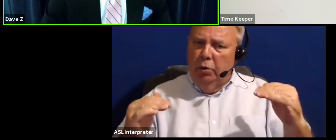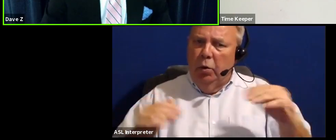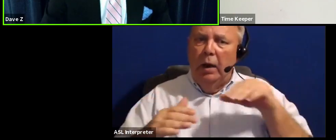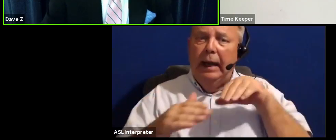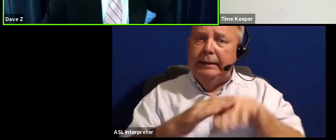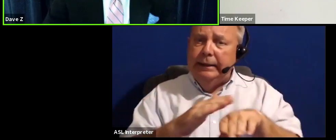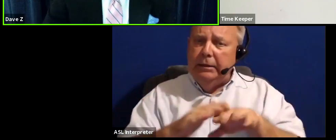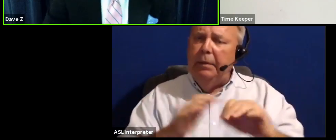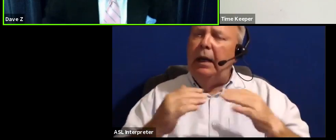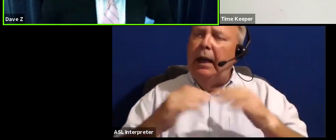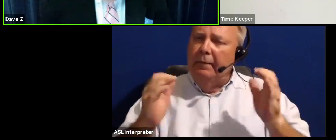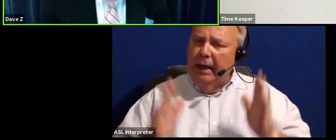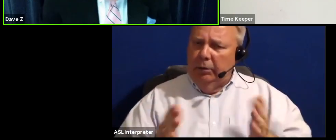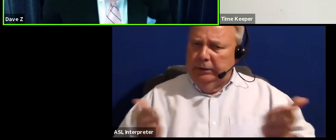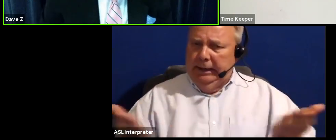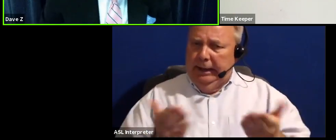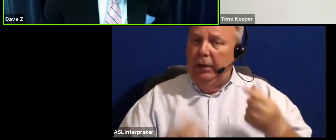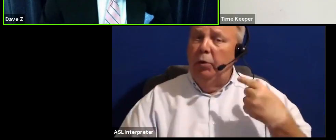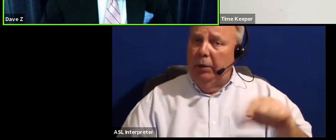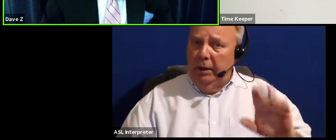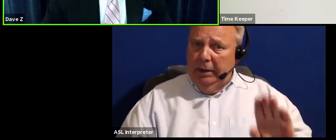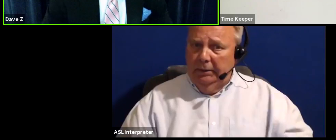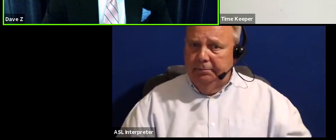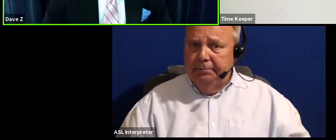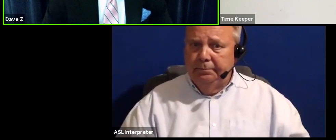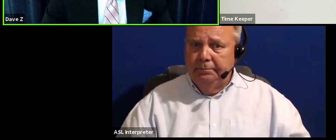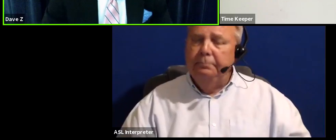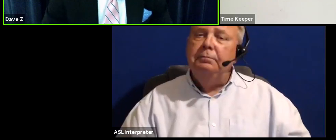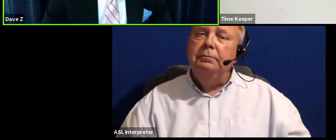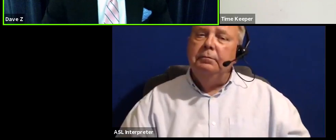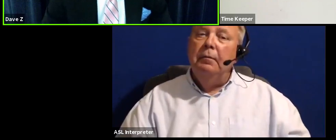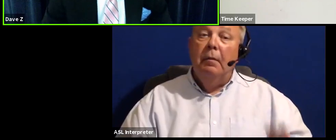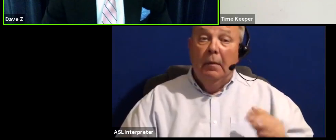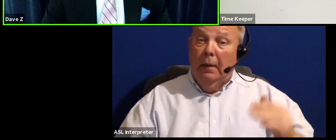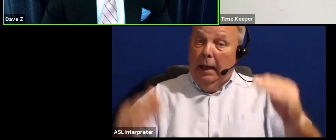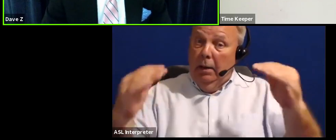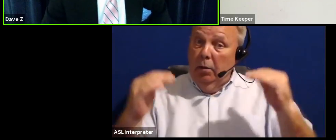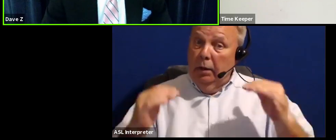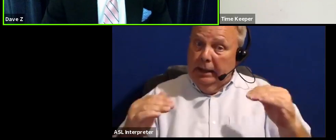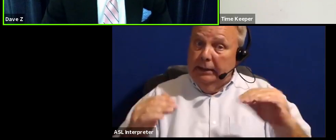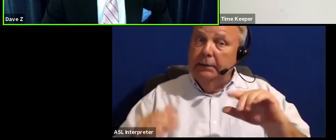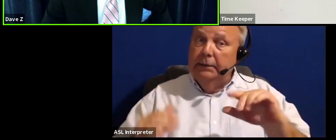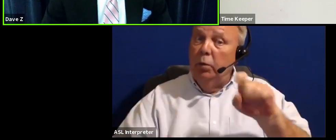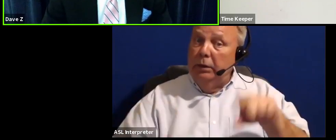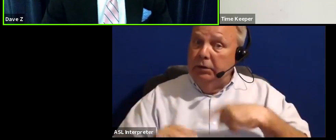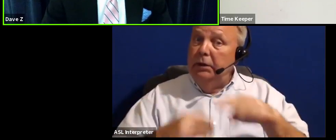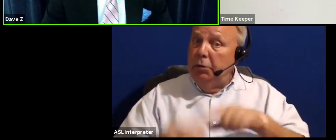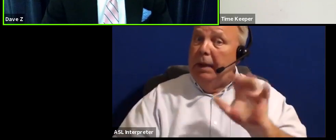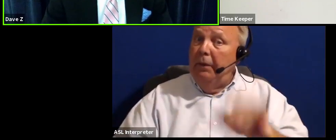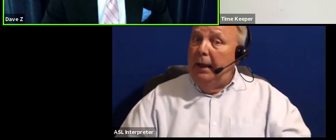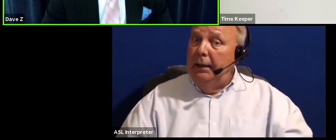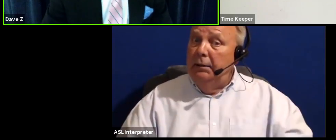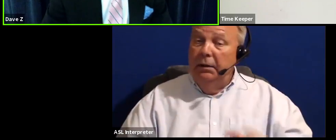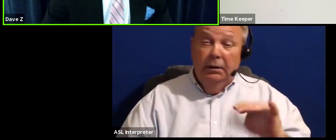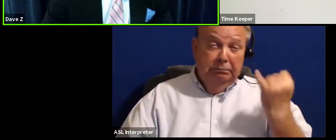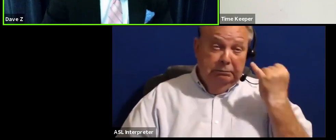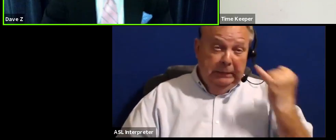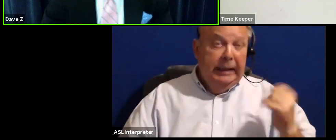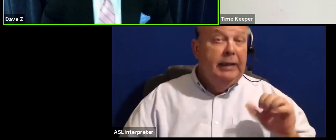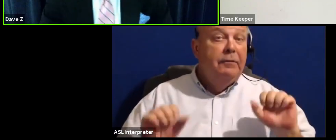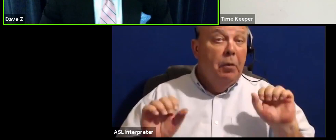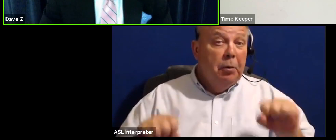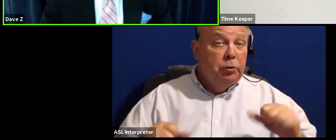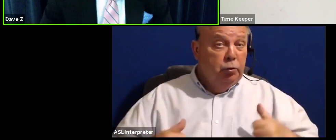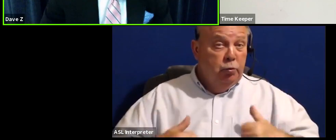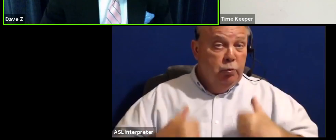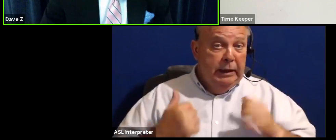of housing here in Greenbelt. Our next question is about that. If a prospective resident is